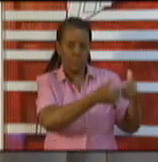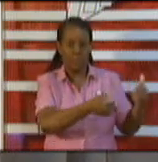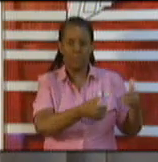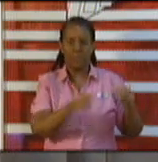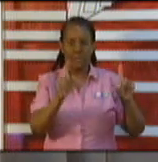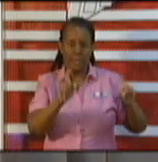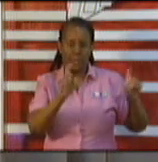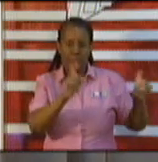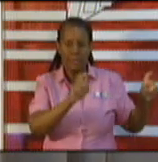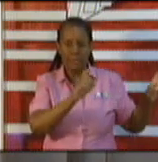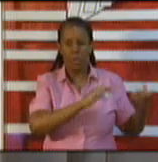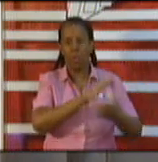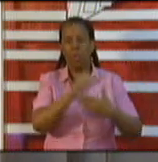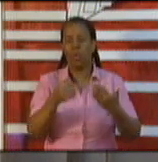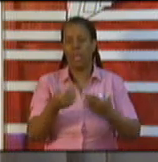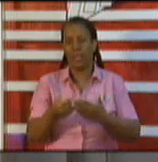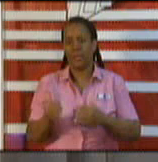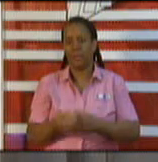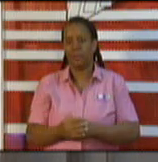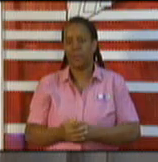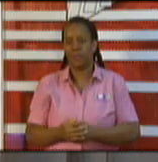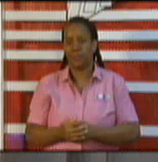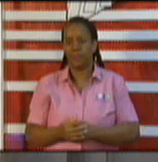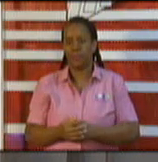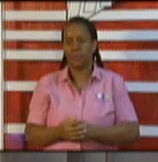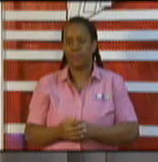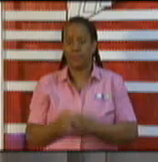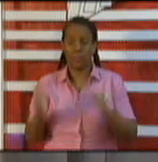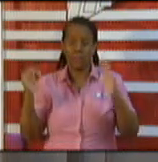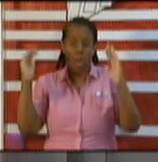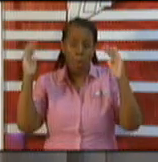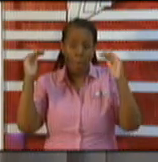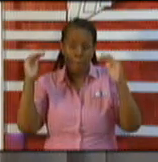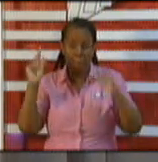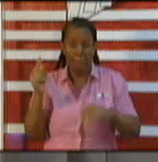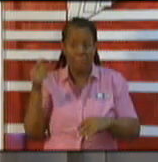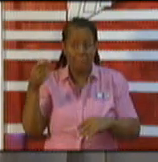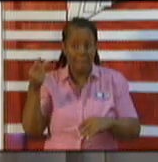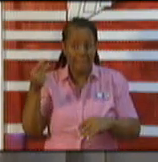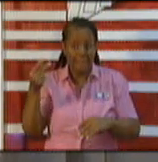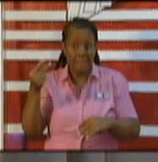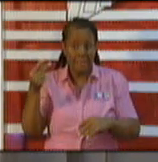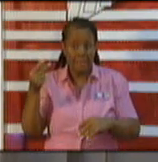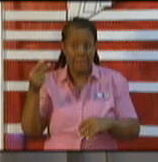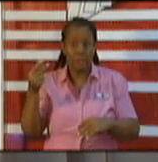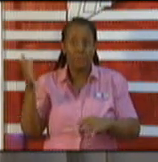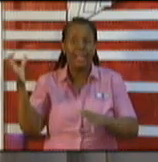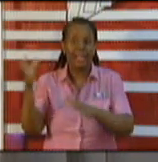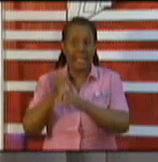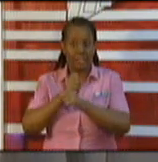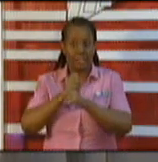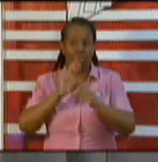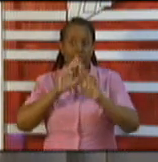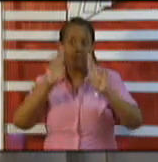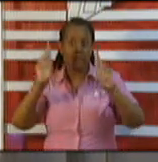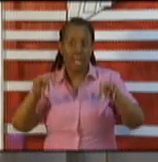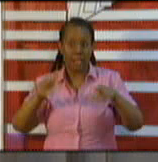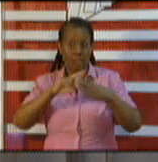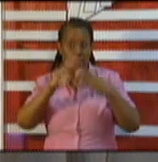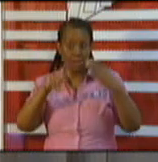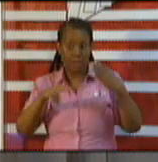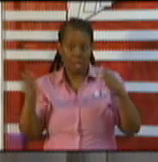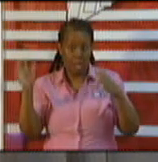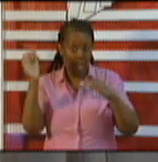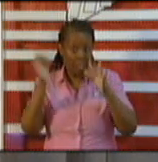Ministry of Health and the Chief Medical Officer hopefully by Thursday of this week and once everything goes well and everyone is negative or those who are negative